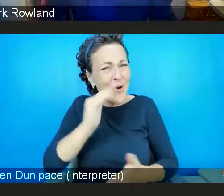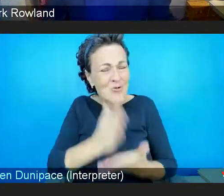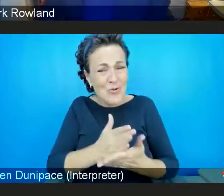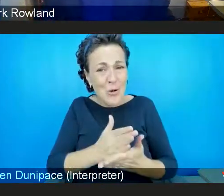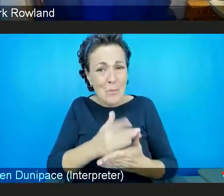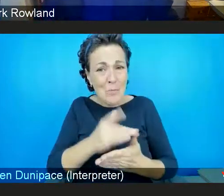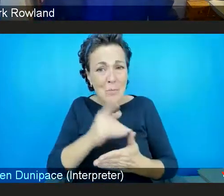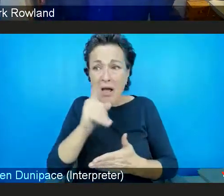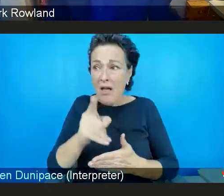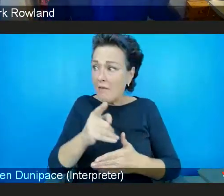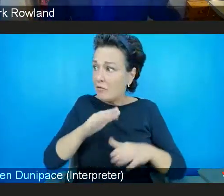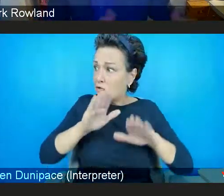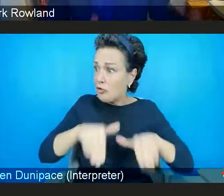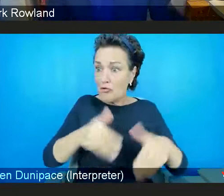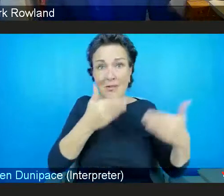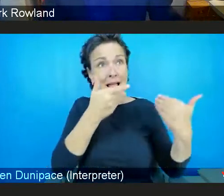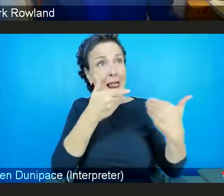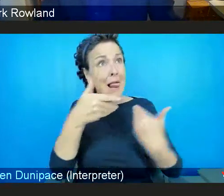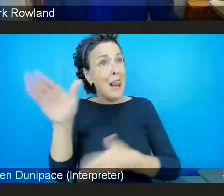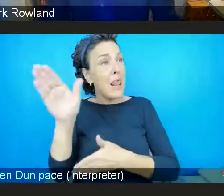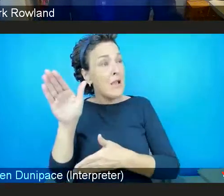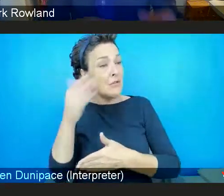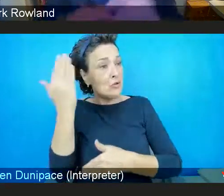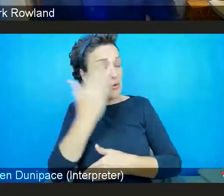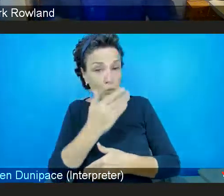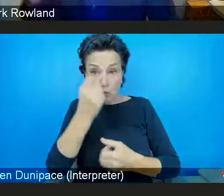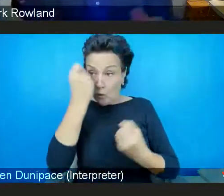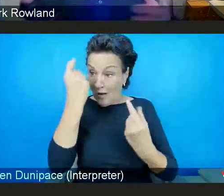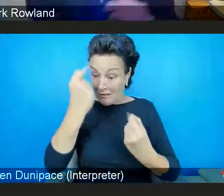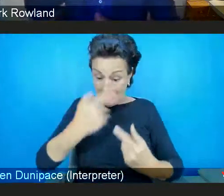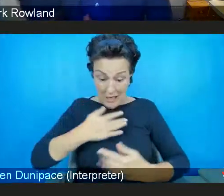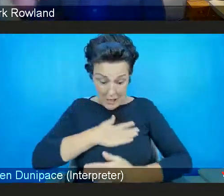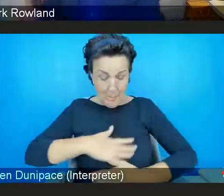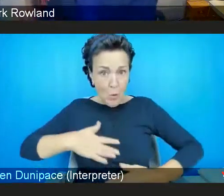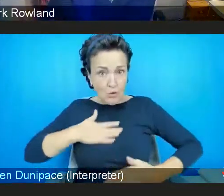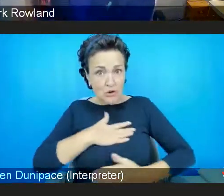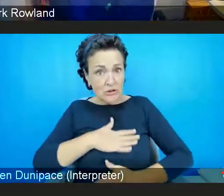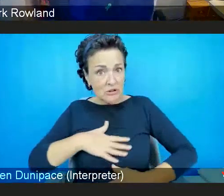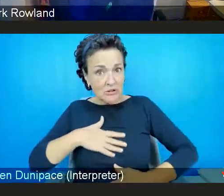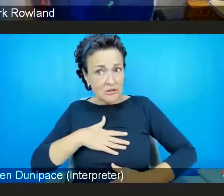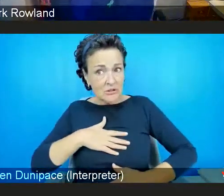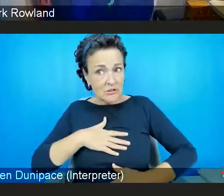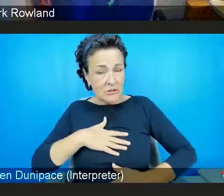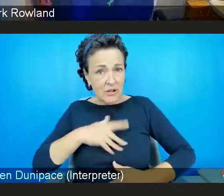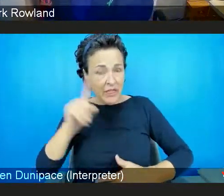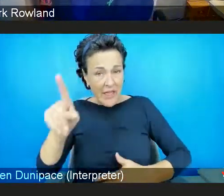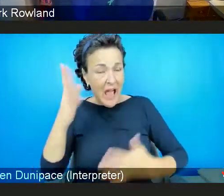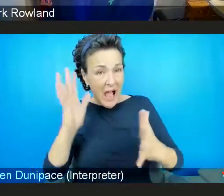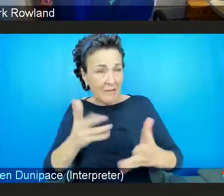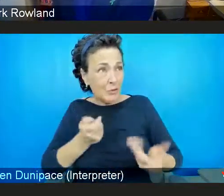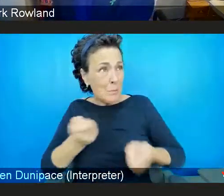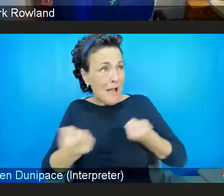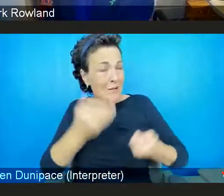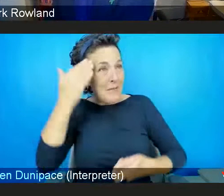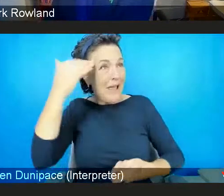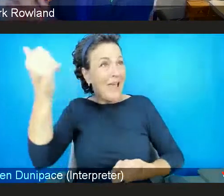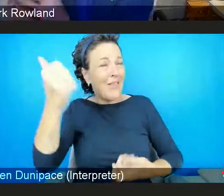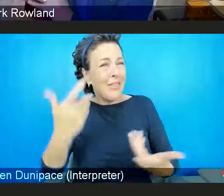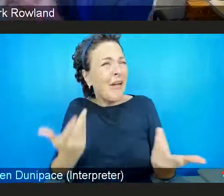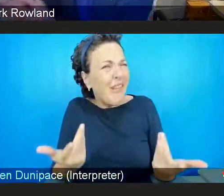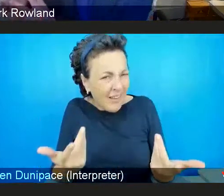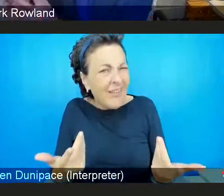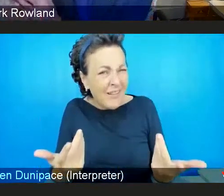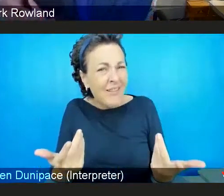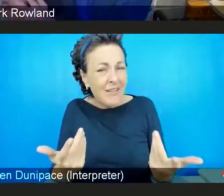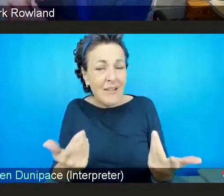and how to manage their own mental health. We didn't we didn't actually teach that. Do you remember? And then we would go, yeah, qualms, wasn't that? And we will get to that point. And that's so there are